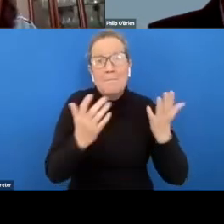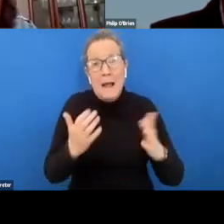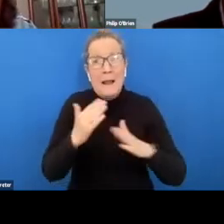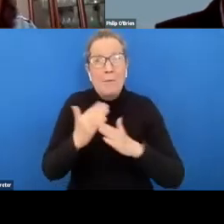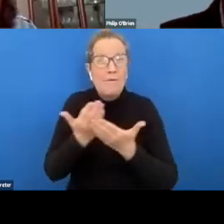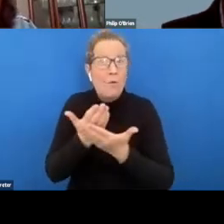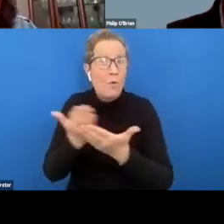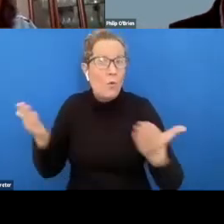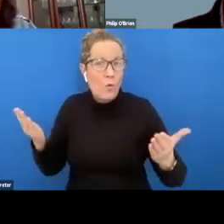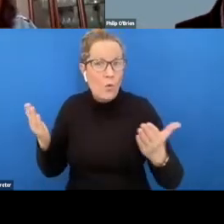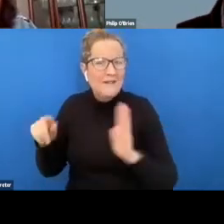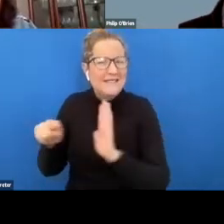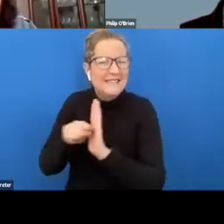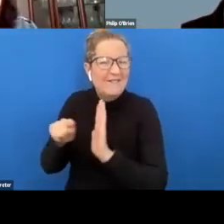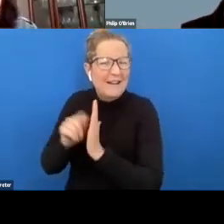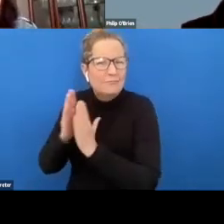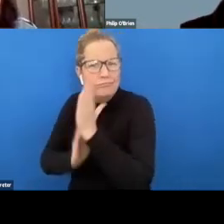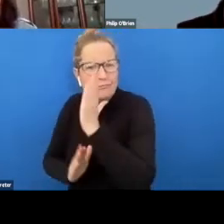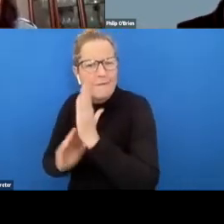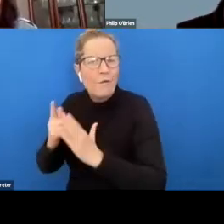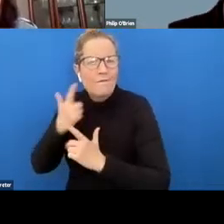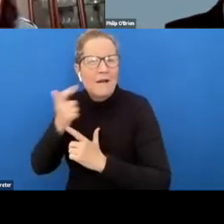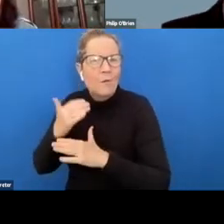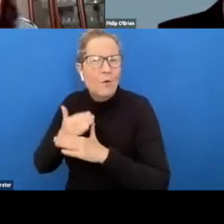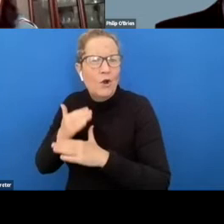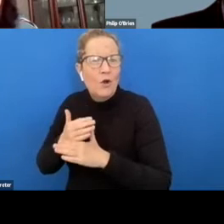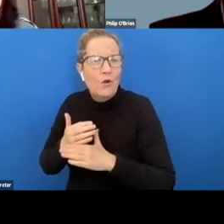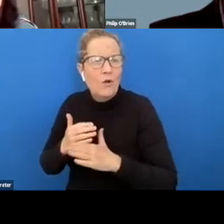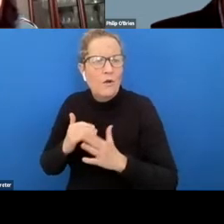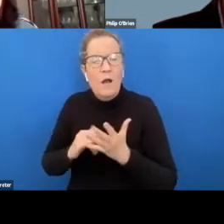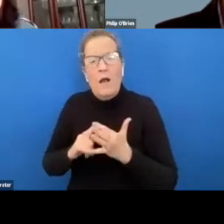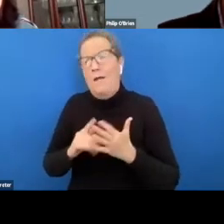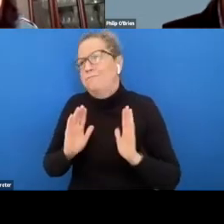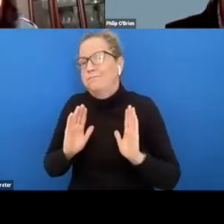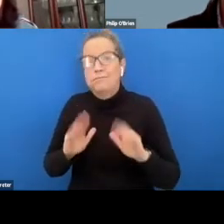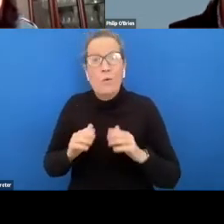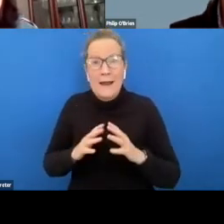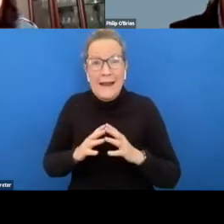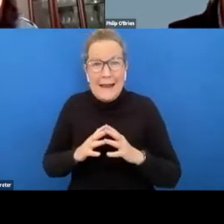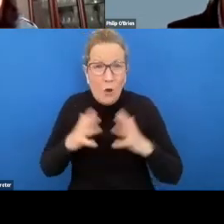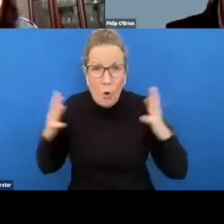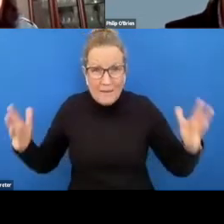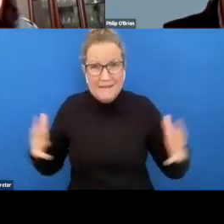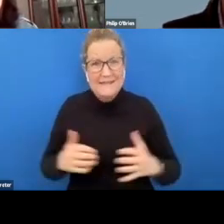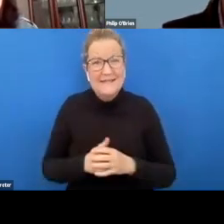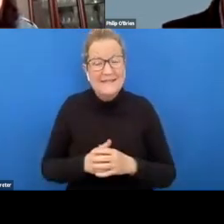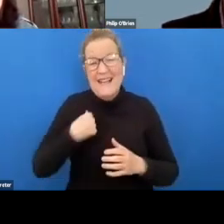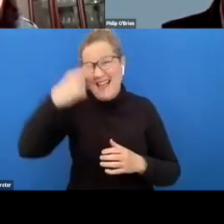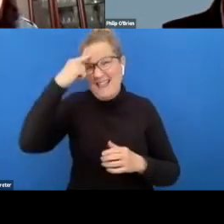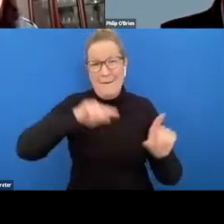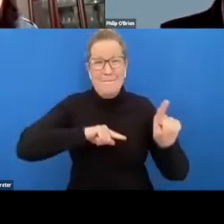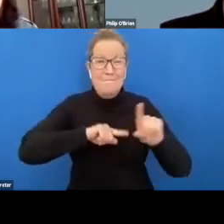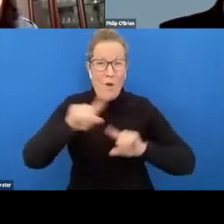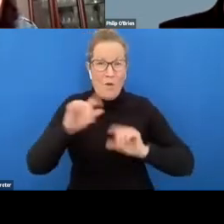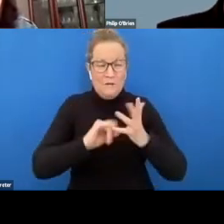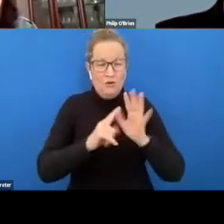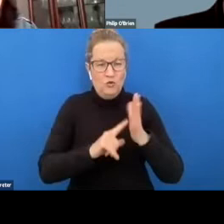people who are traditionally disadvantaged in the workplace oh enormous um and i think really for most social enterprises